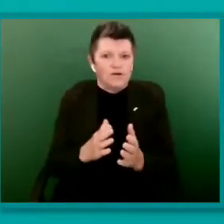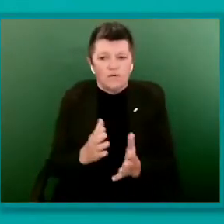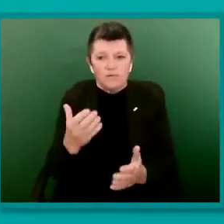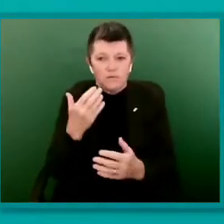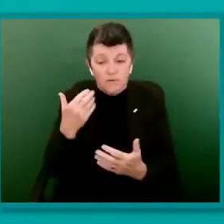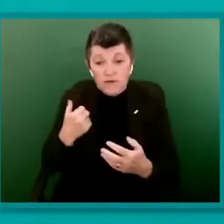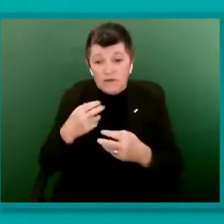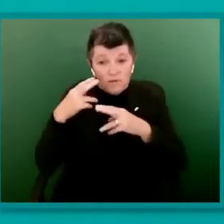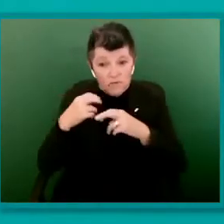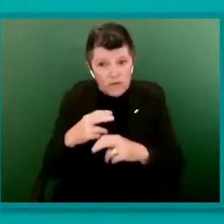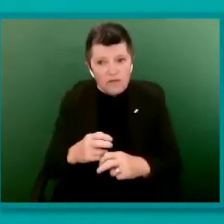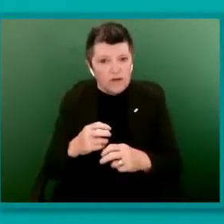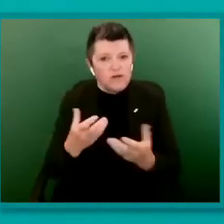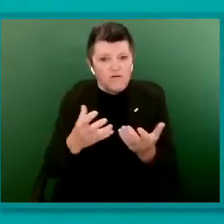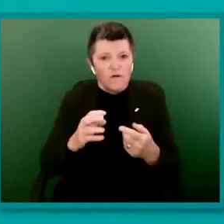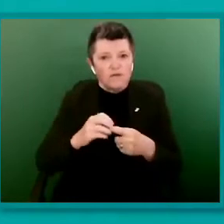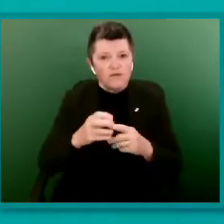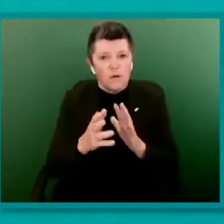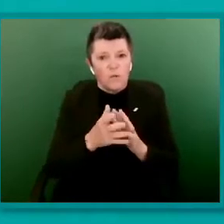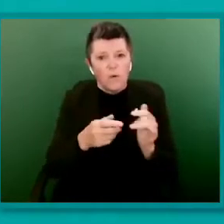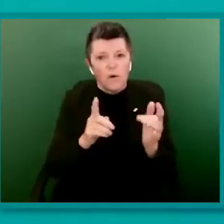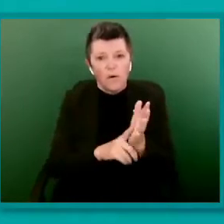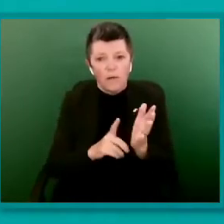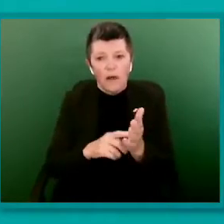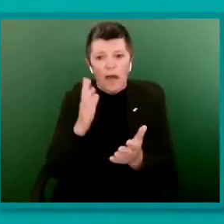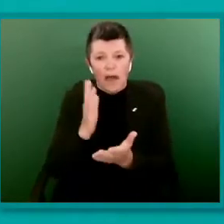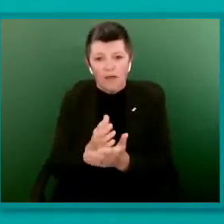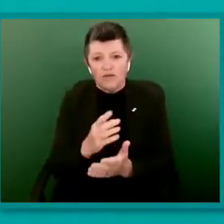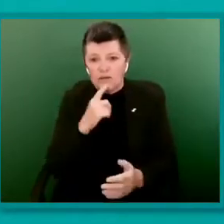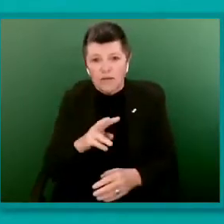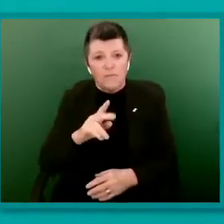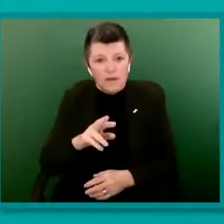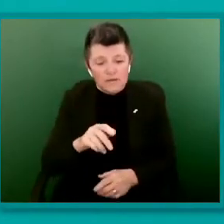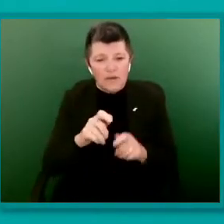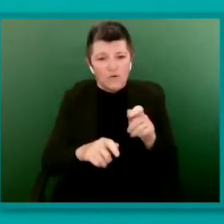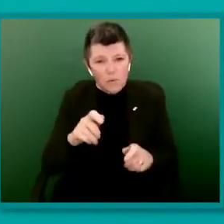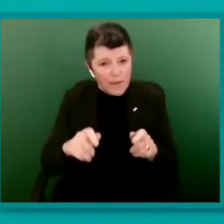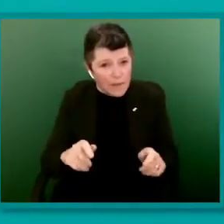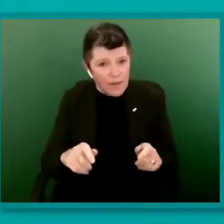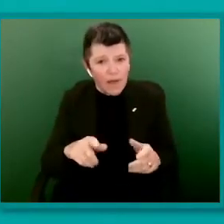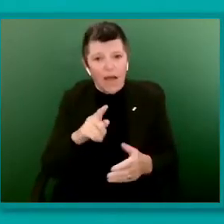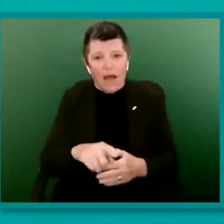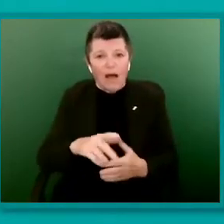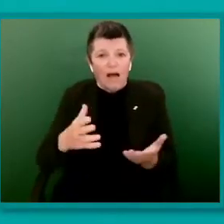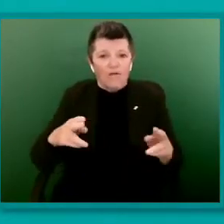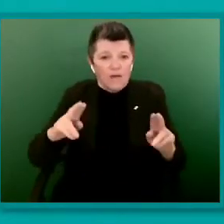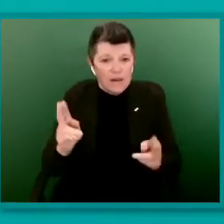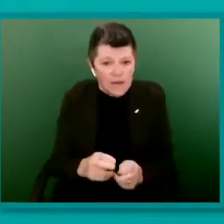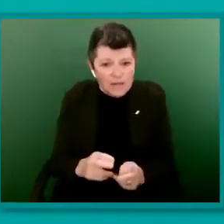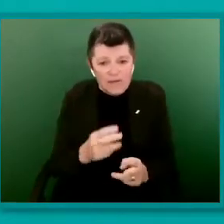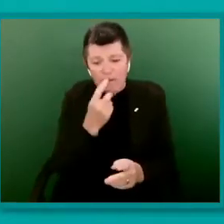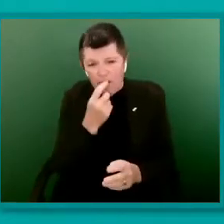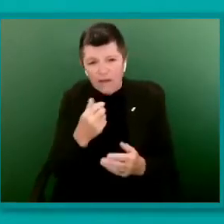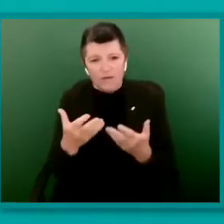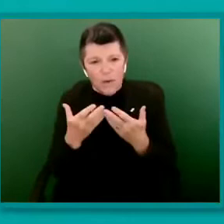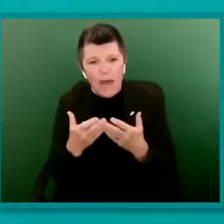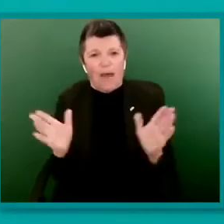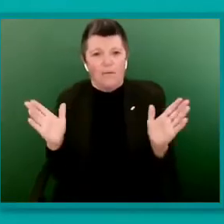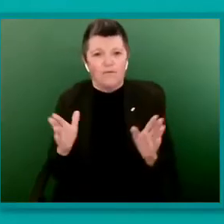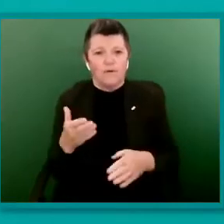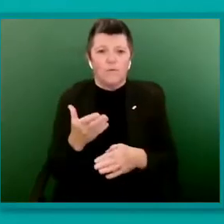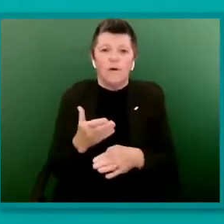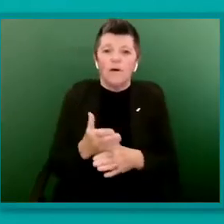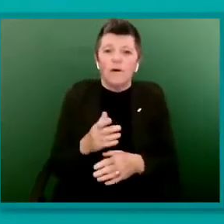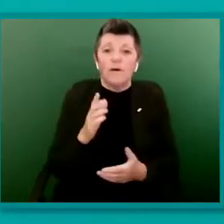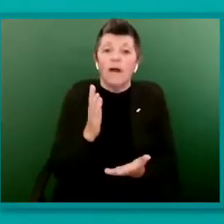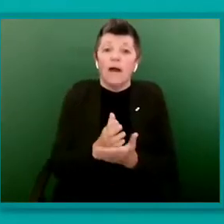actually says that bisexual people are actually the least likely to be out at work. And actually the first place that I was out at